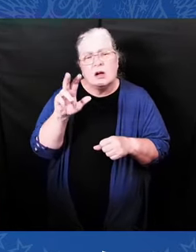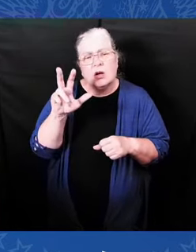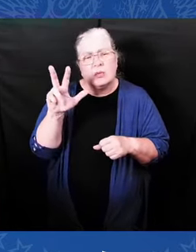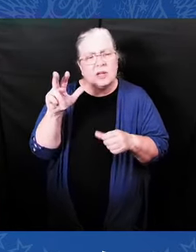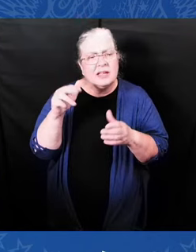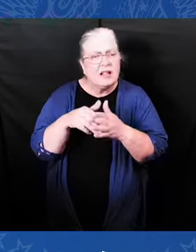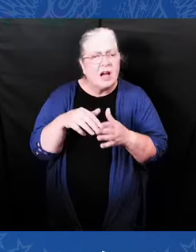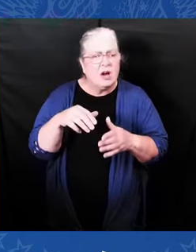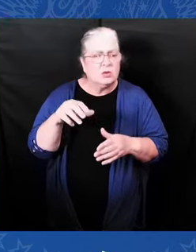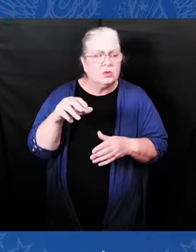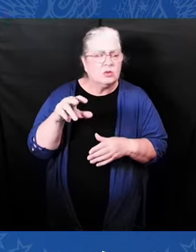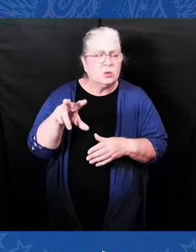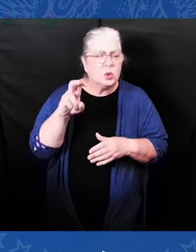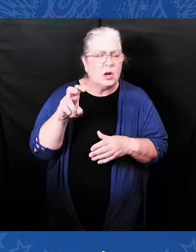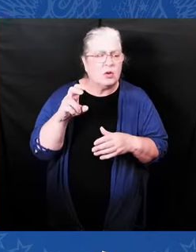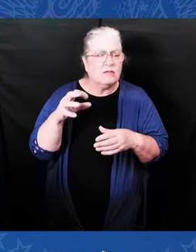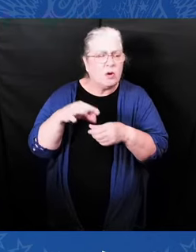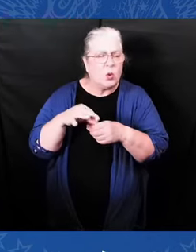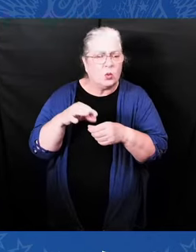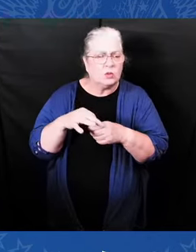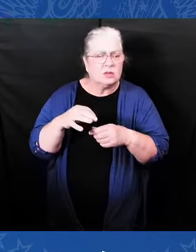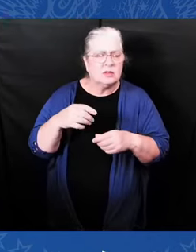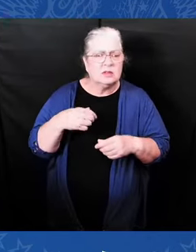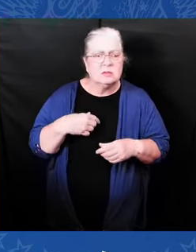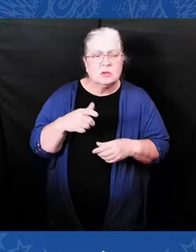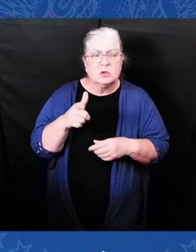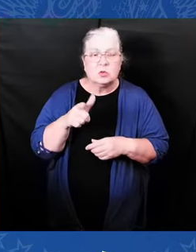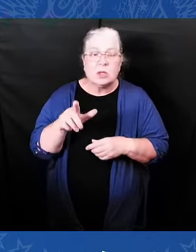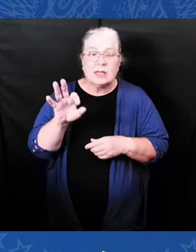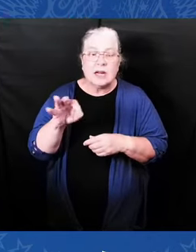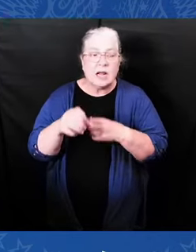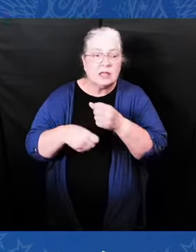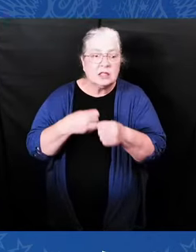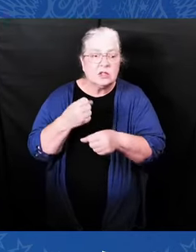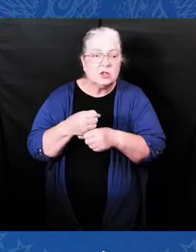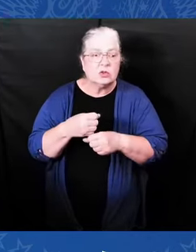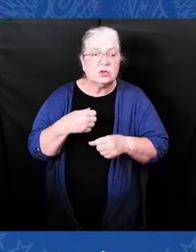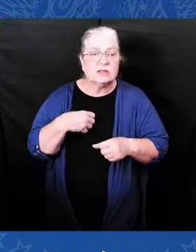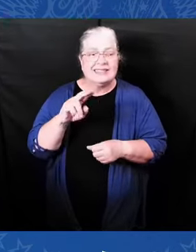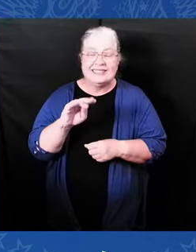have a large community, voted for me. I owe you. I owe you. I owe you. Thank you.